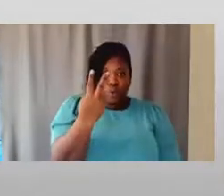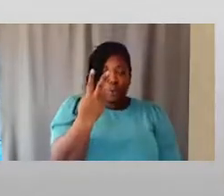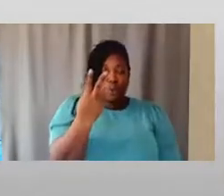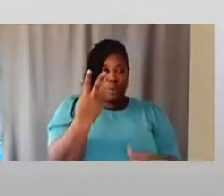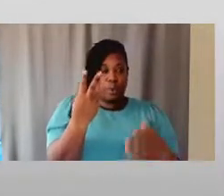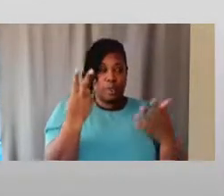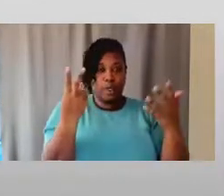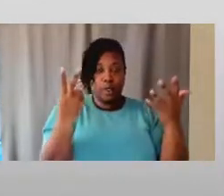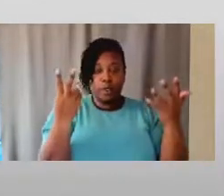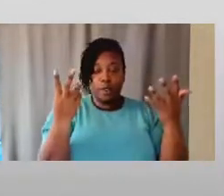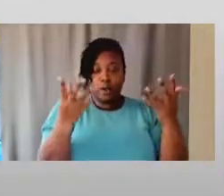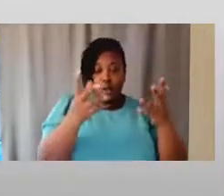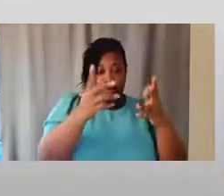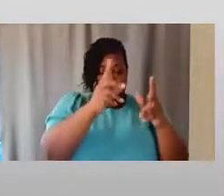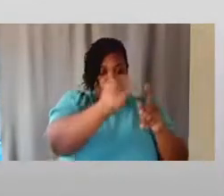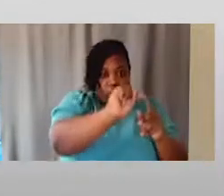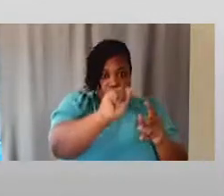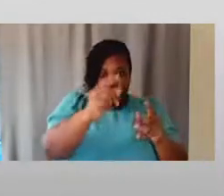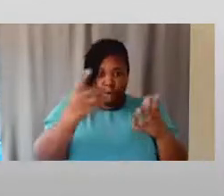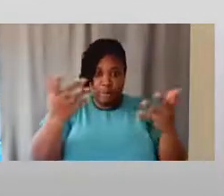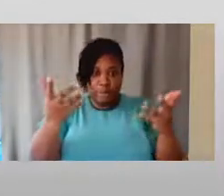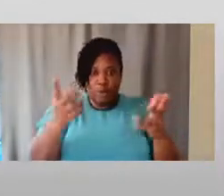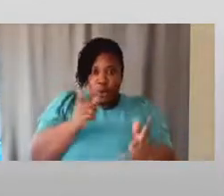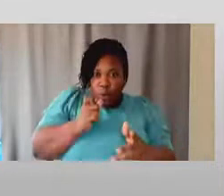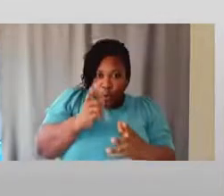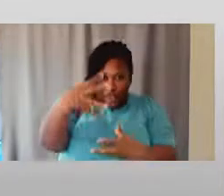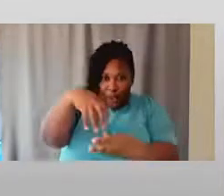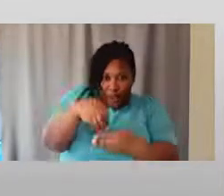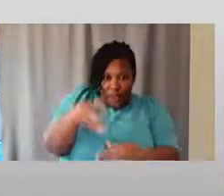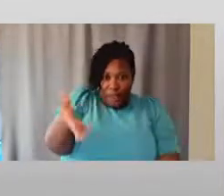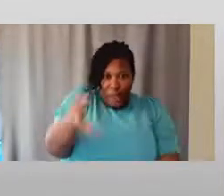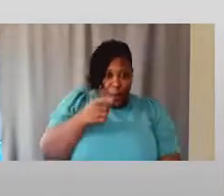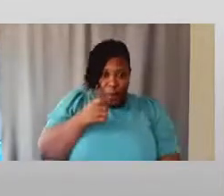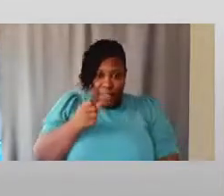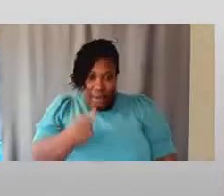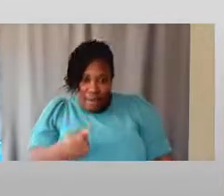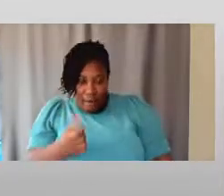restrooms, like, who's going to be included there? Who's not?